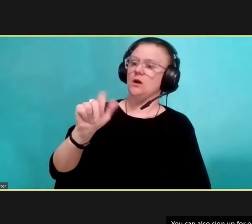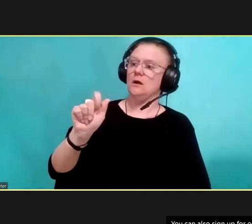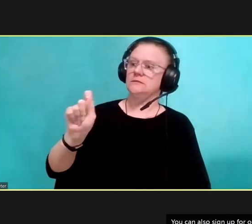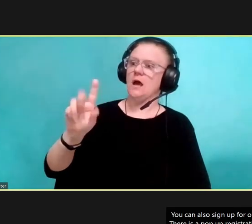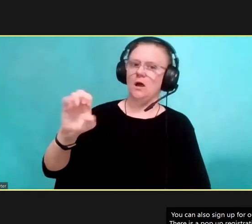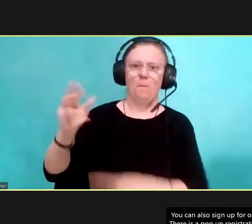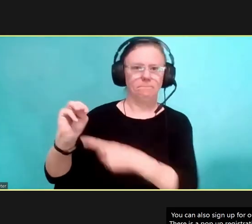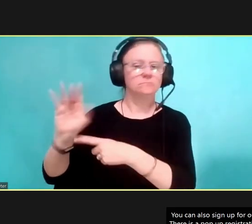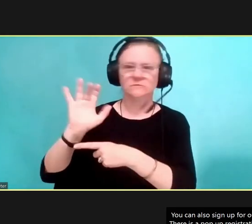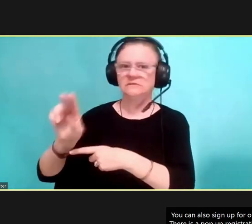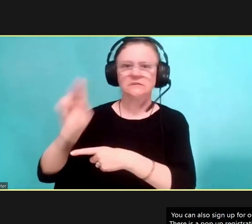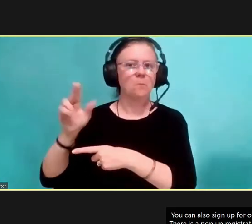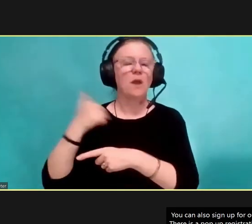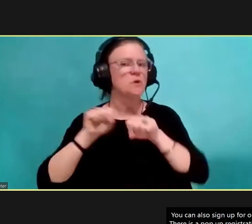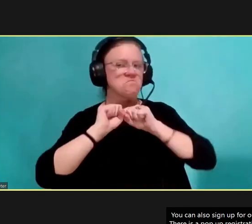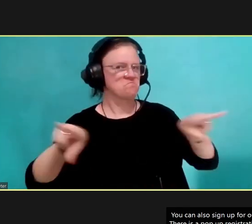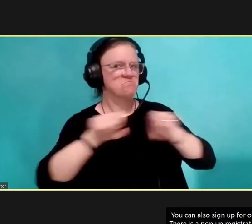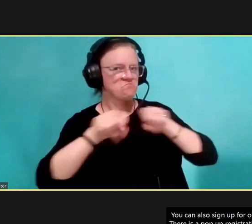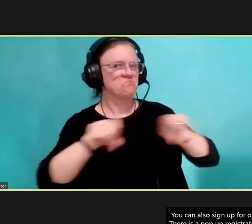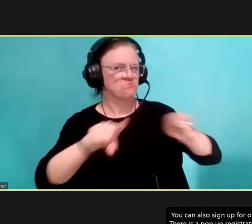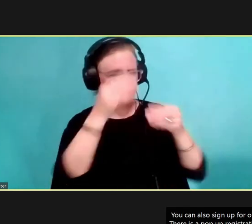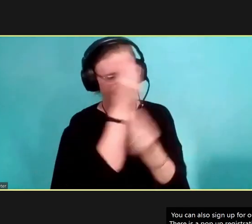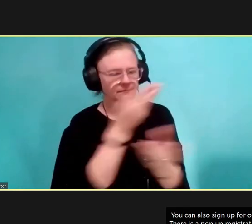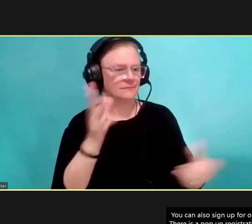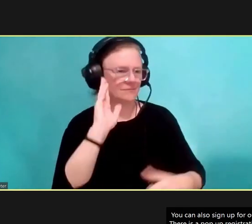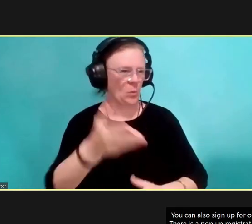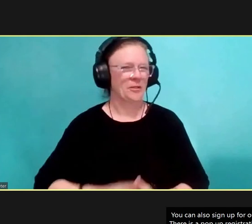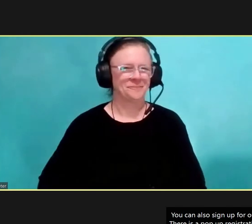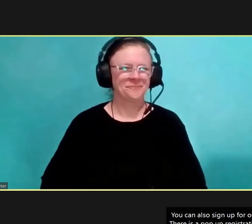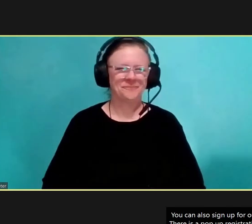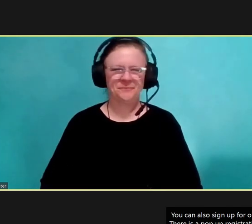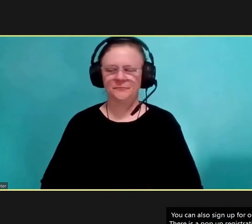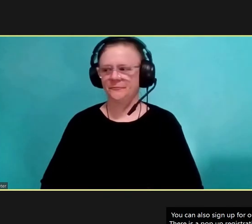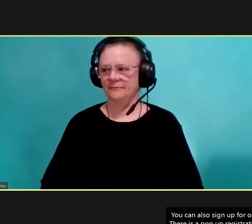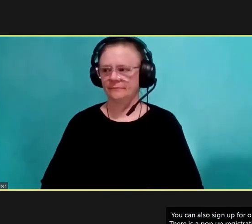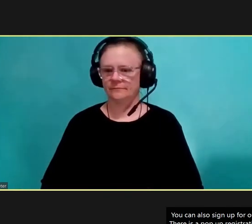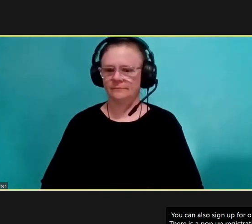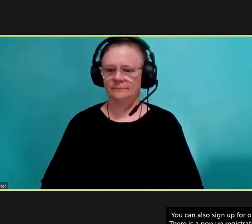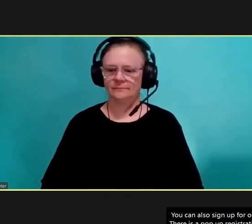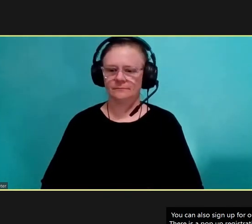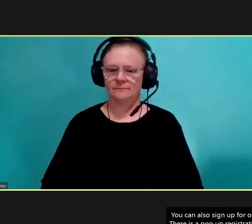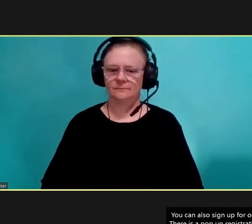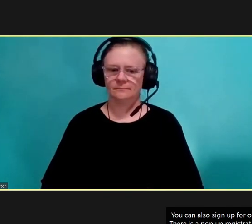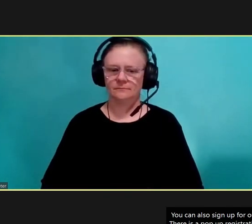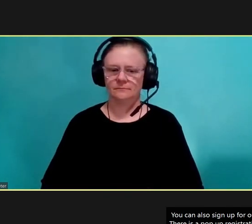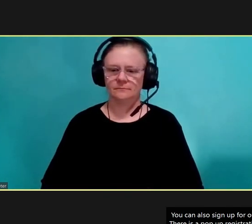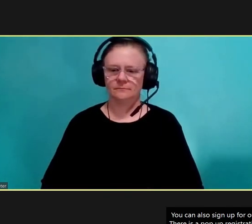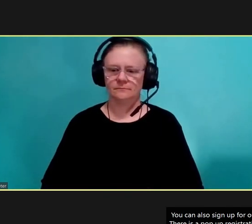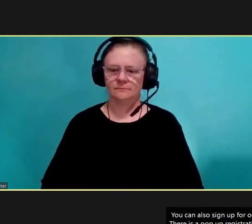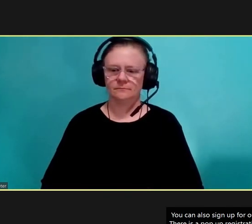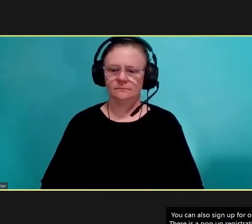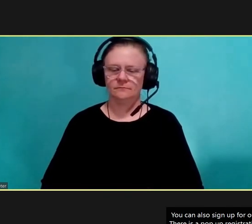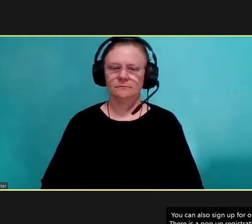way to keep in contact with us and keep updated on all of our upcoming changes. And it looks like our